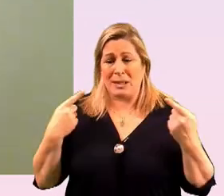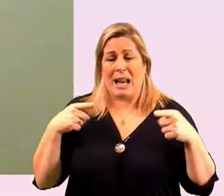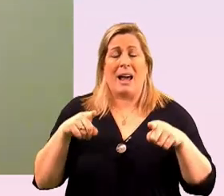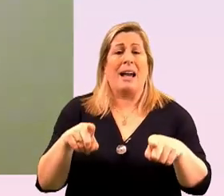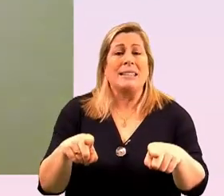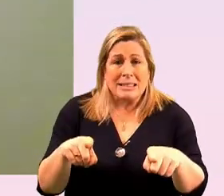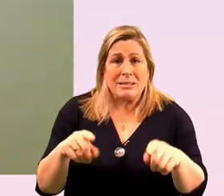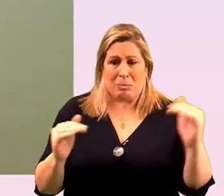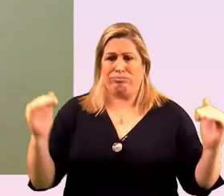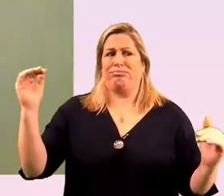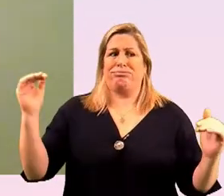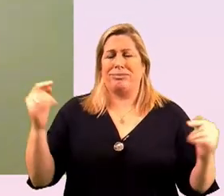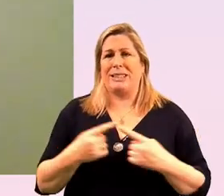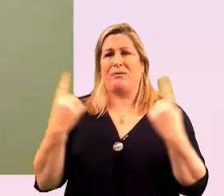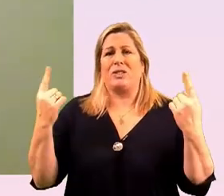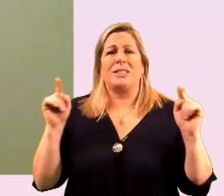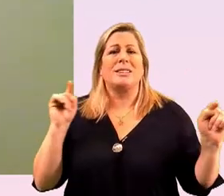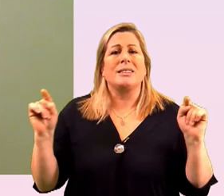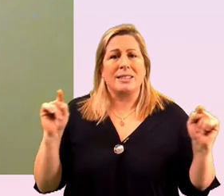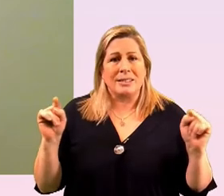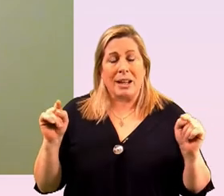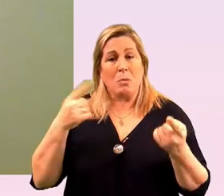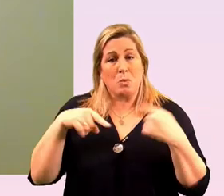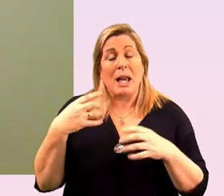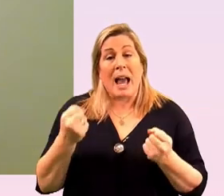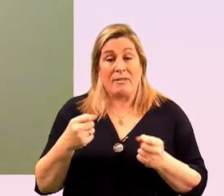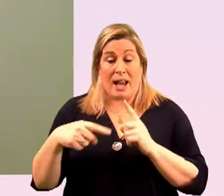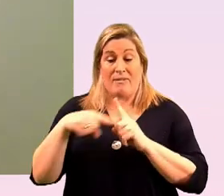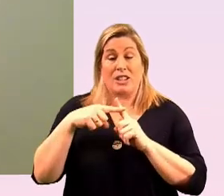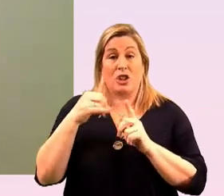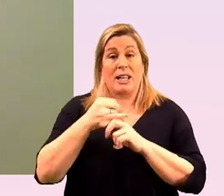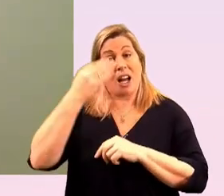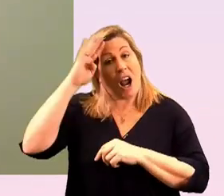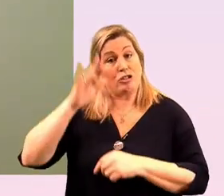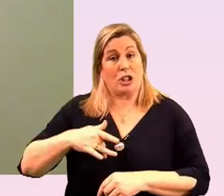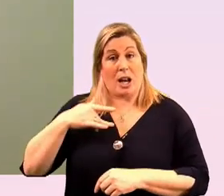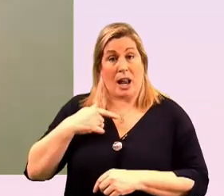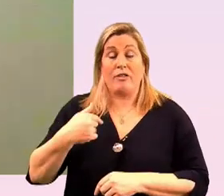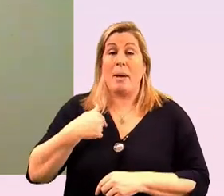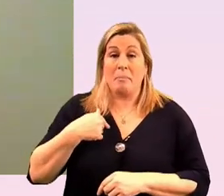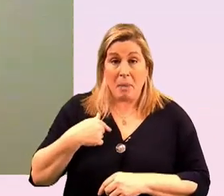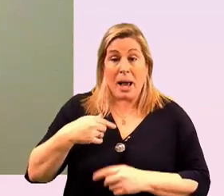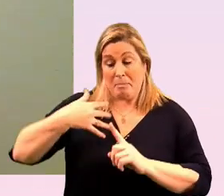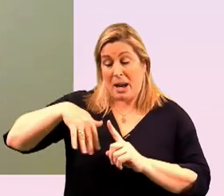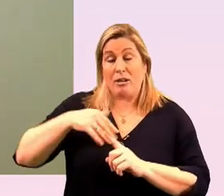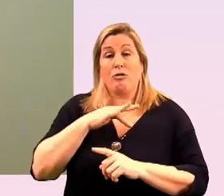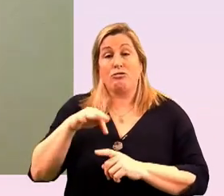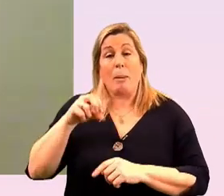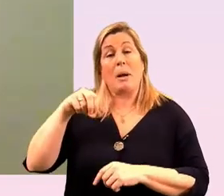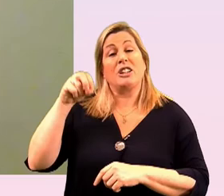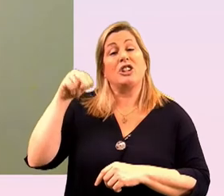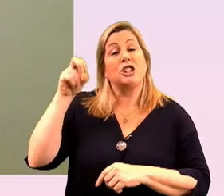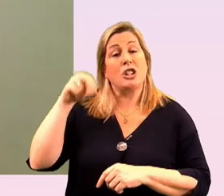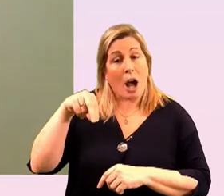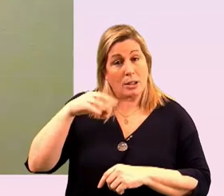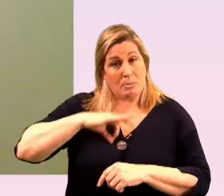um what we've had an advantage of in irish life is um my background's actually from the non-profit sector so i'm able to speak